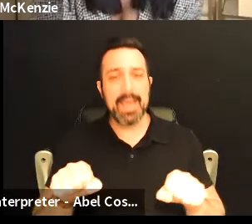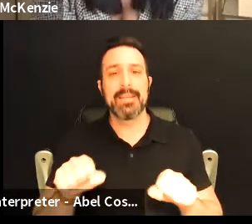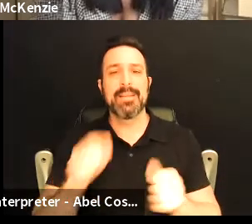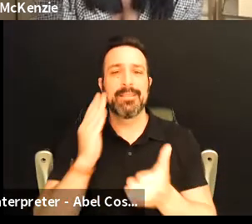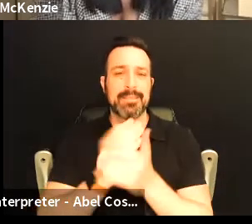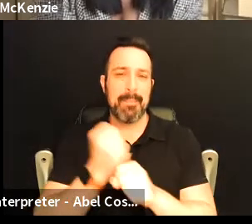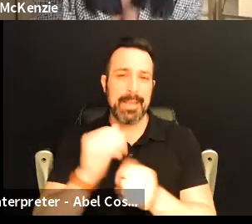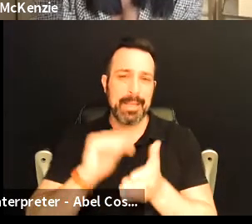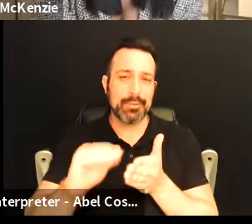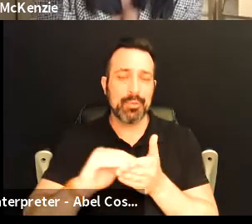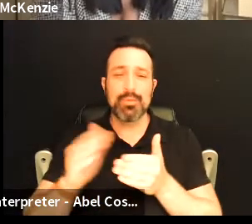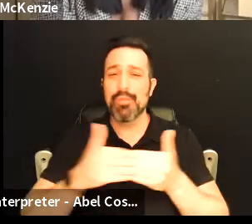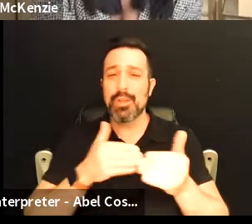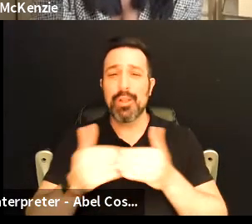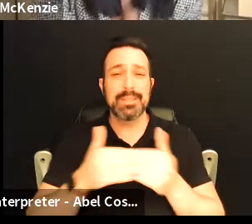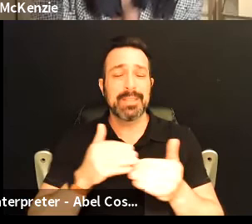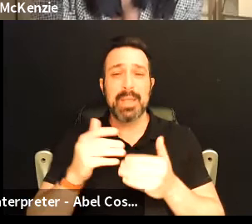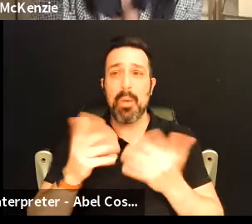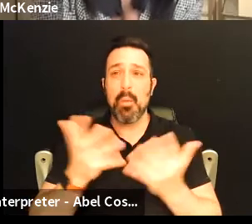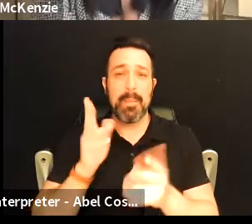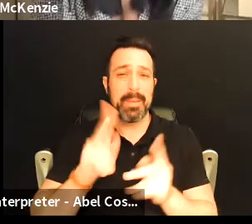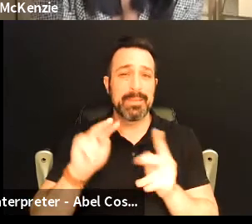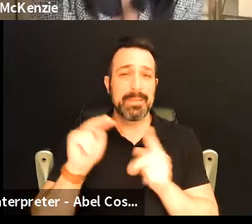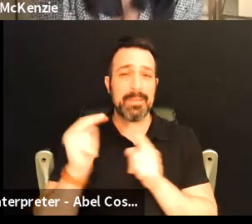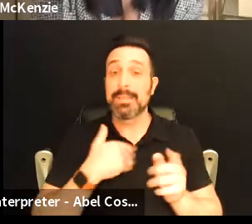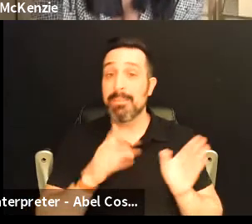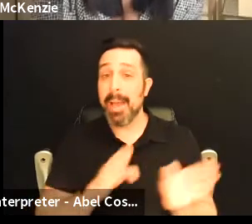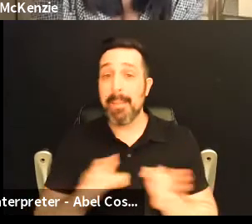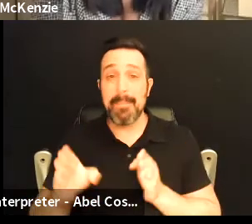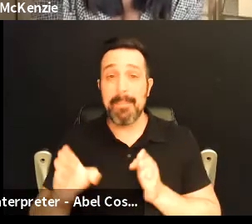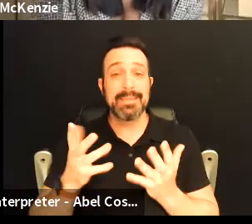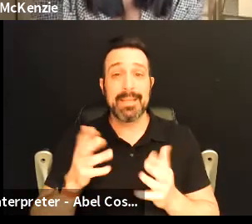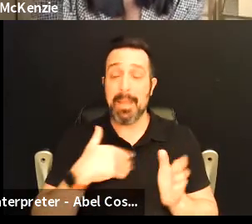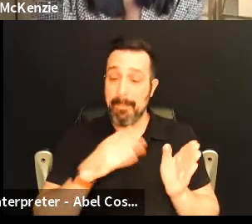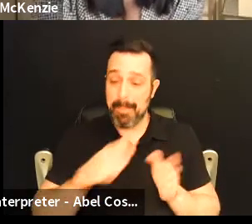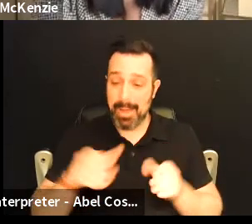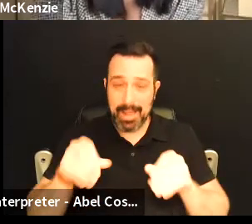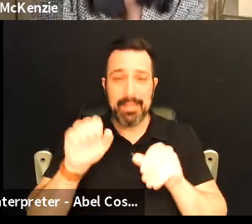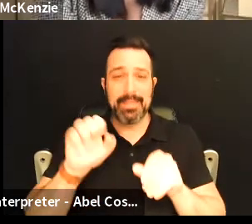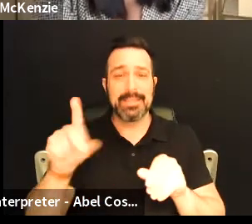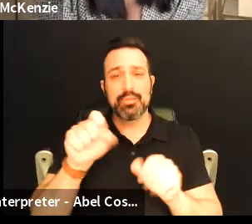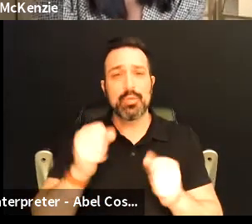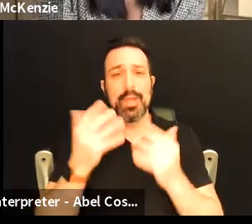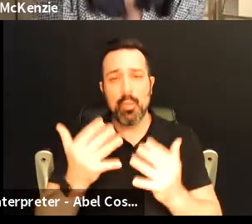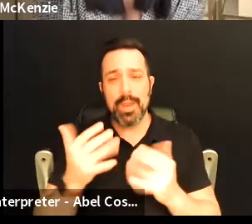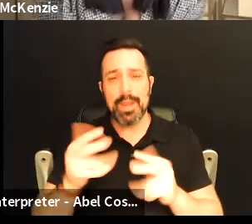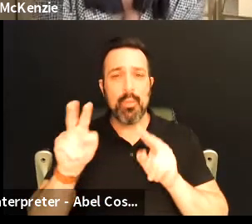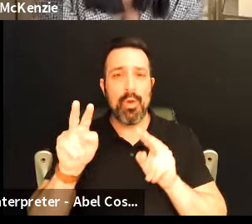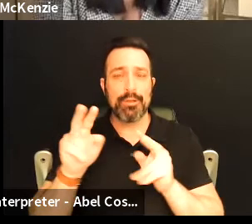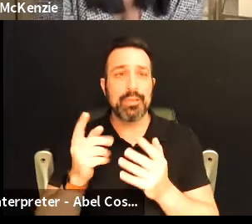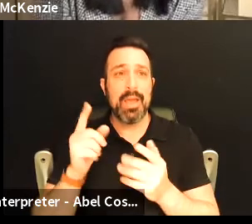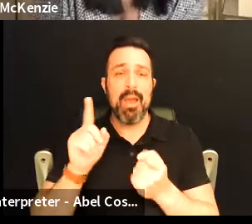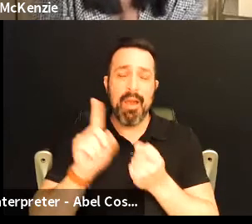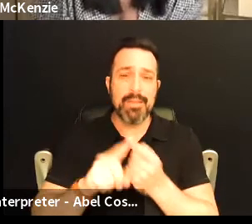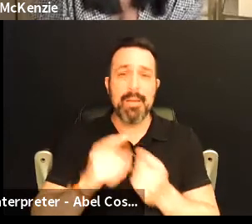making excuses regardless of how the precious ink is my plans to plant these seeds so you can wait and watch me grow way up into a better